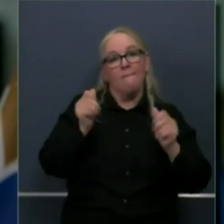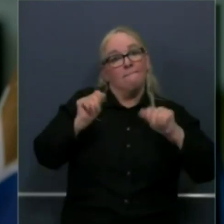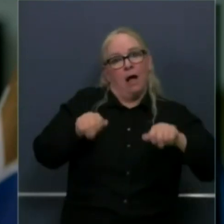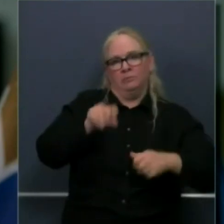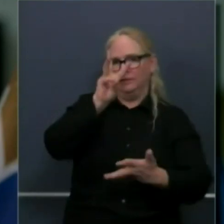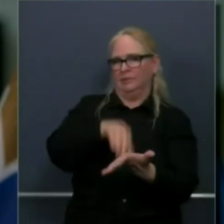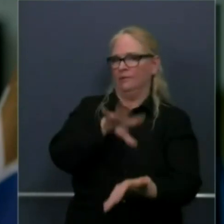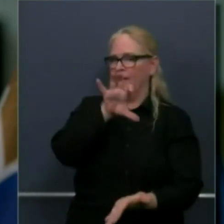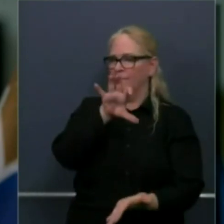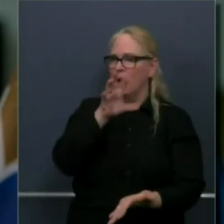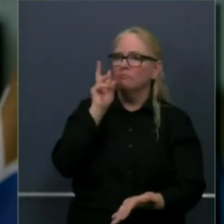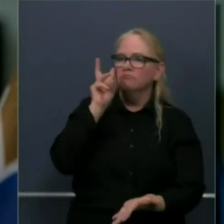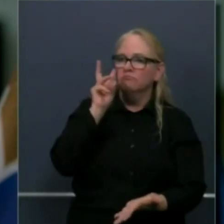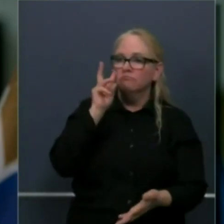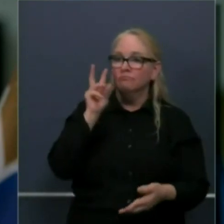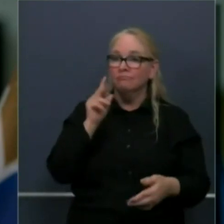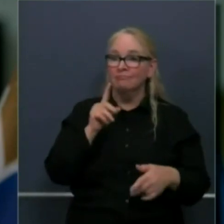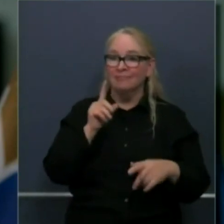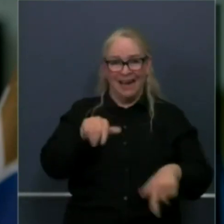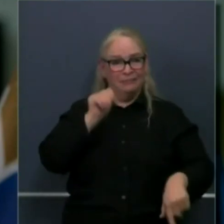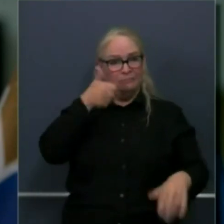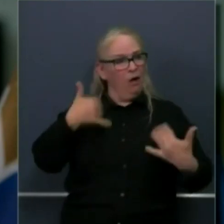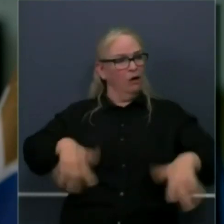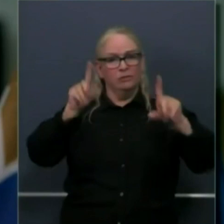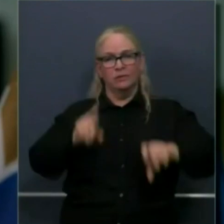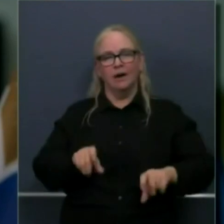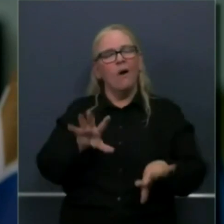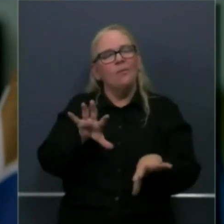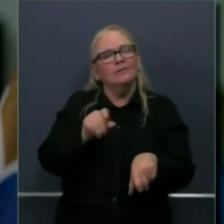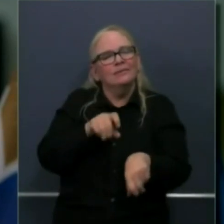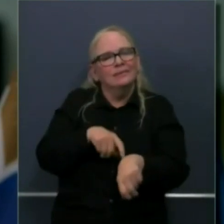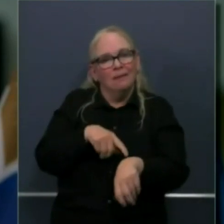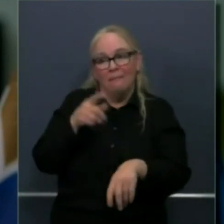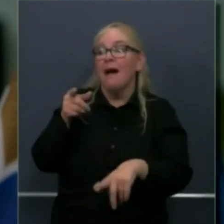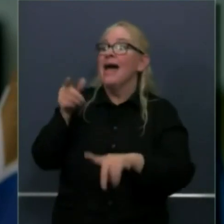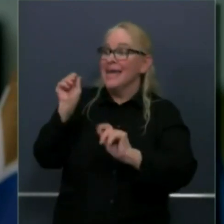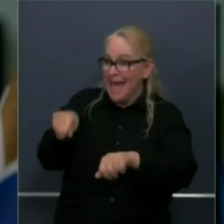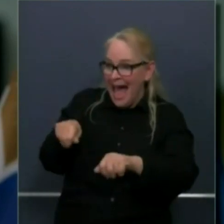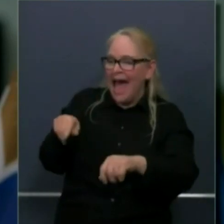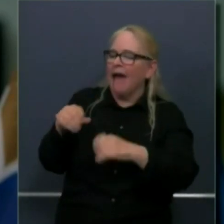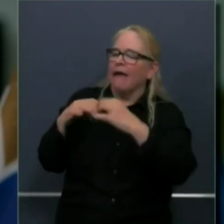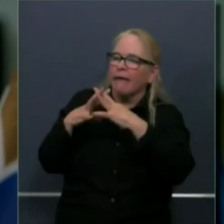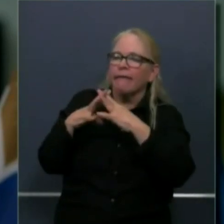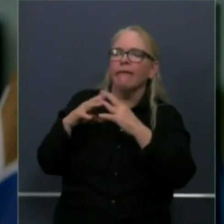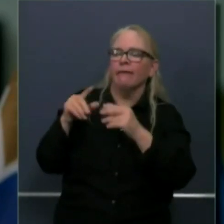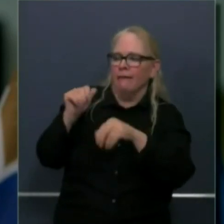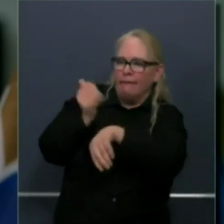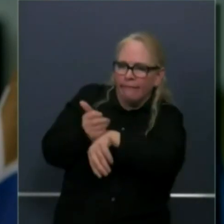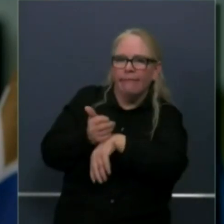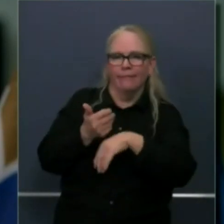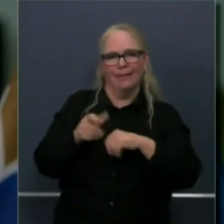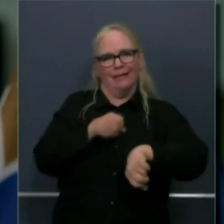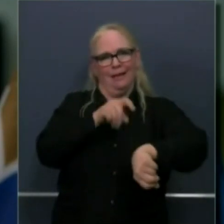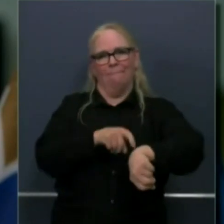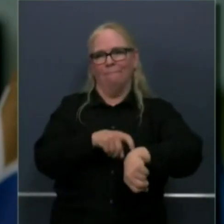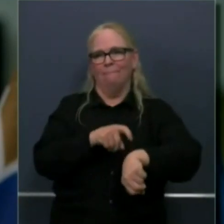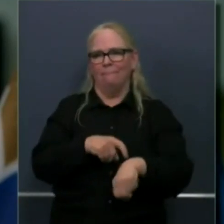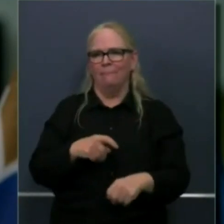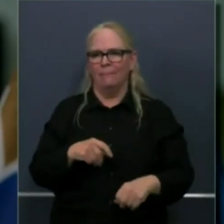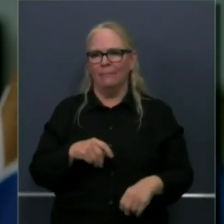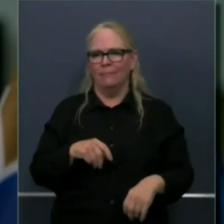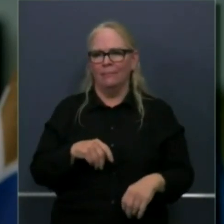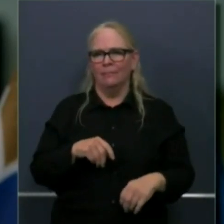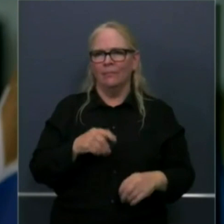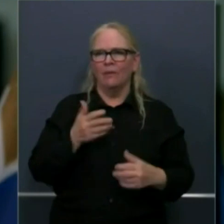overnight for various reasons, but we are also creating more points of access. This OptumServe that has already